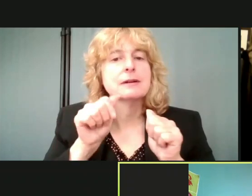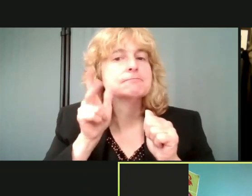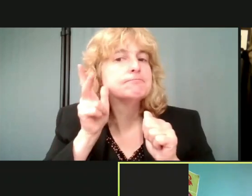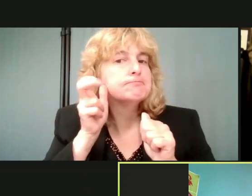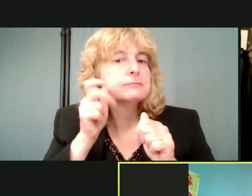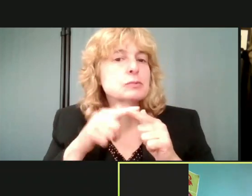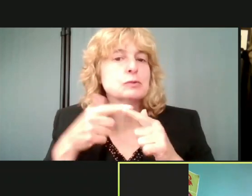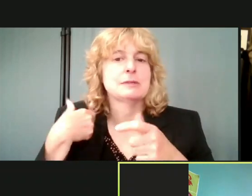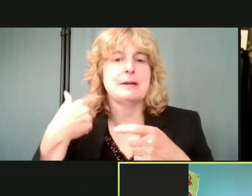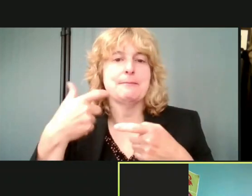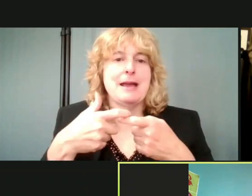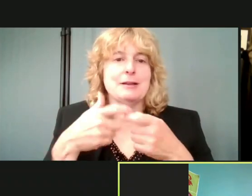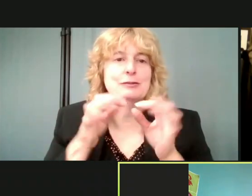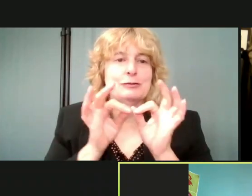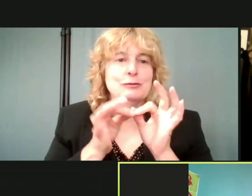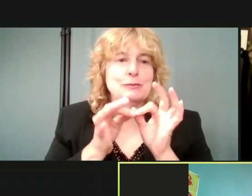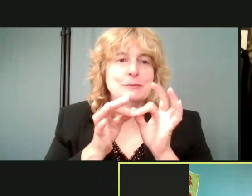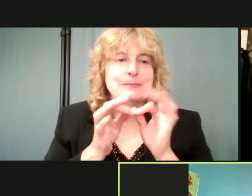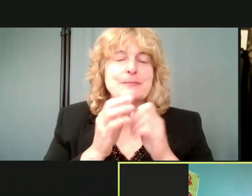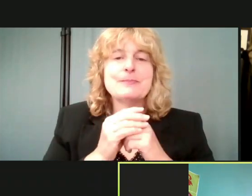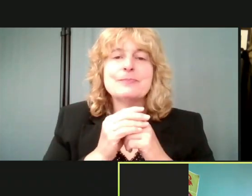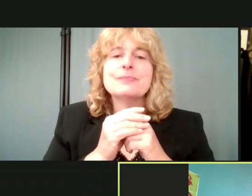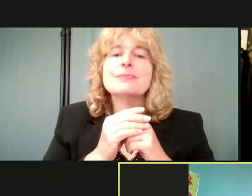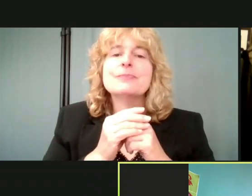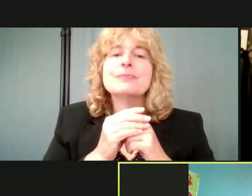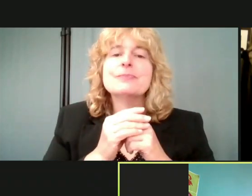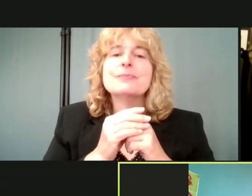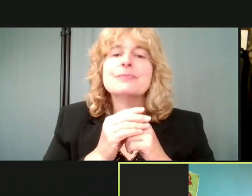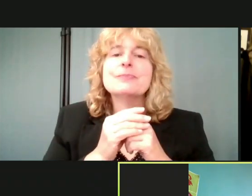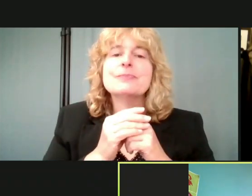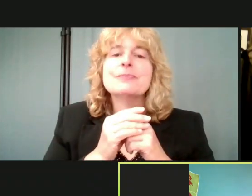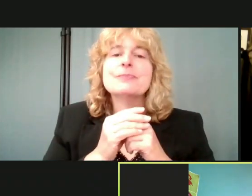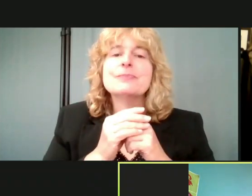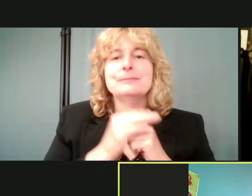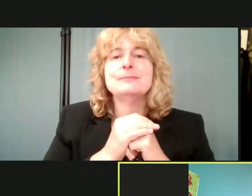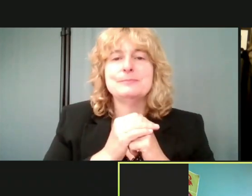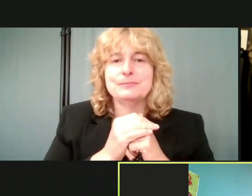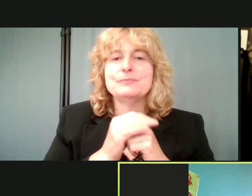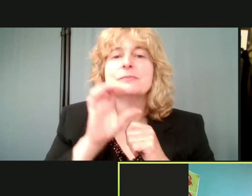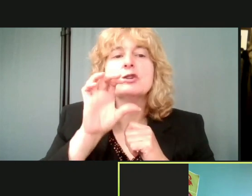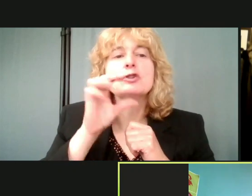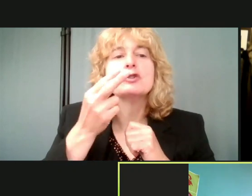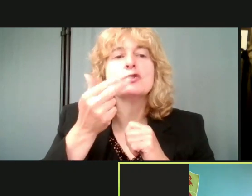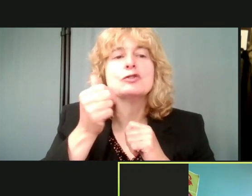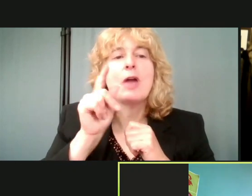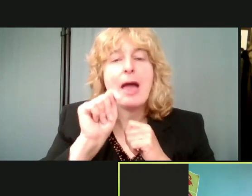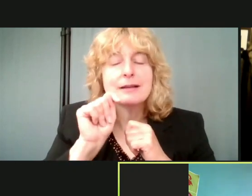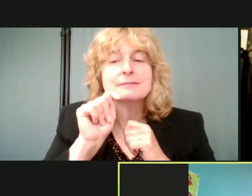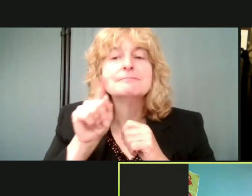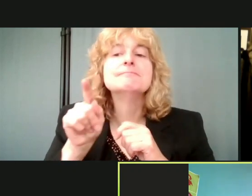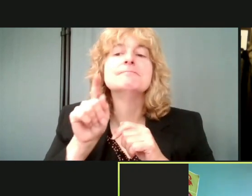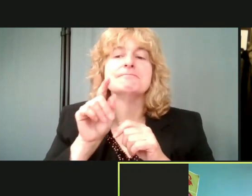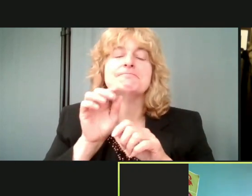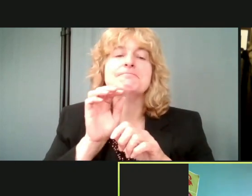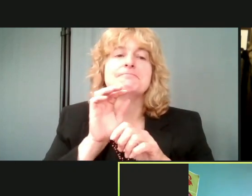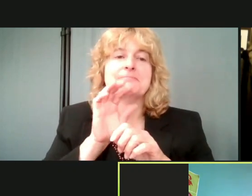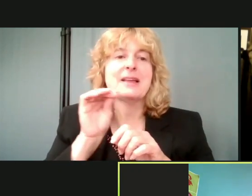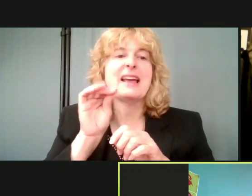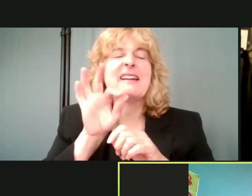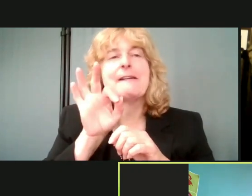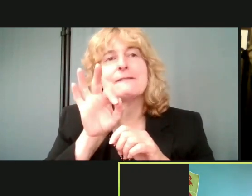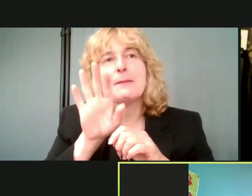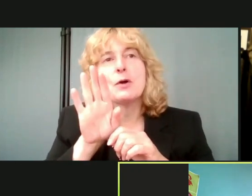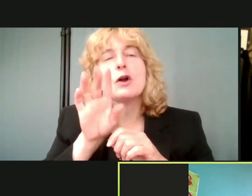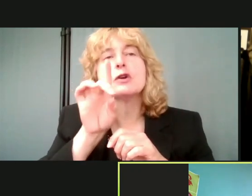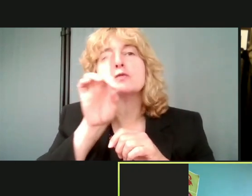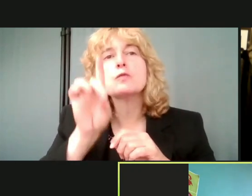you want to see this in Spanish, you can see in the chat. I'll it in the link, or you say it on Facebook, the Detroit Hispanic Development